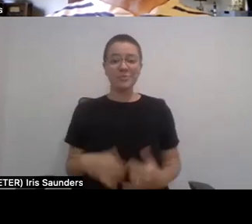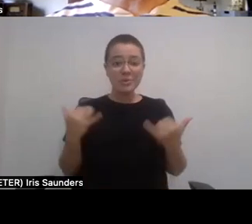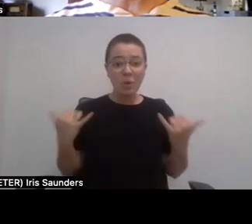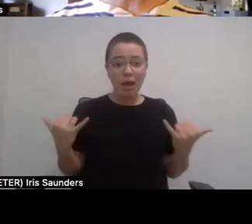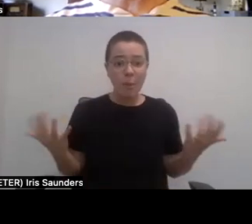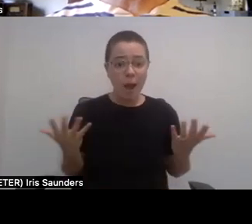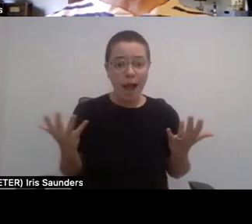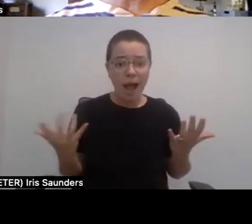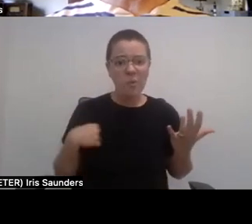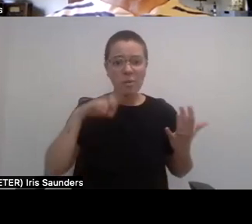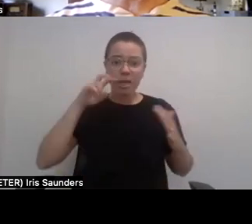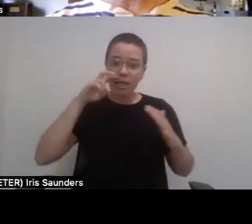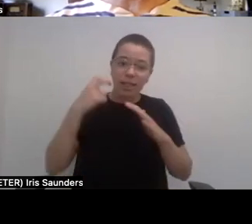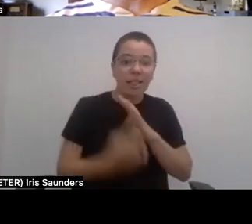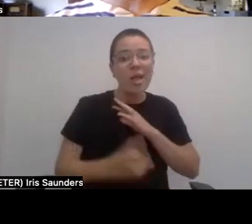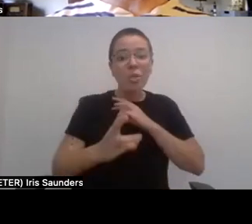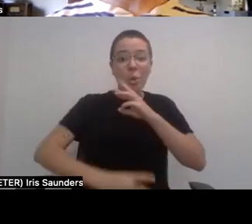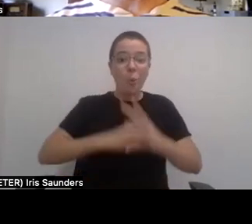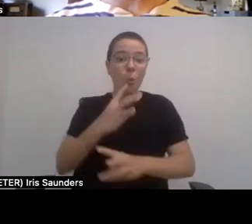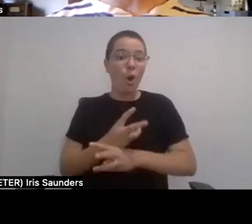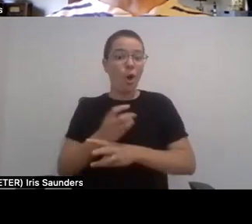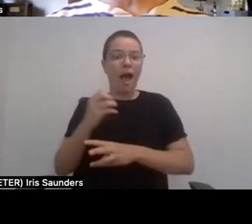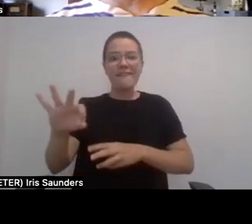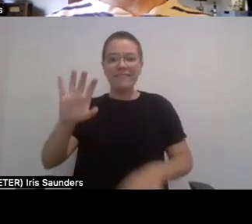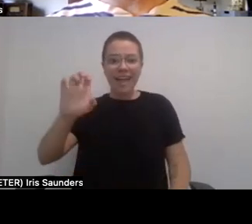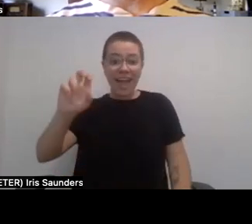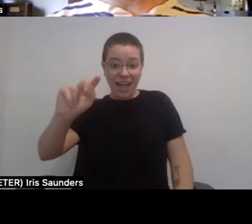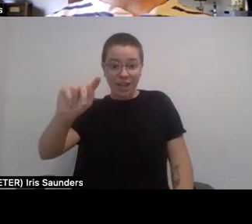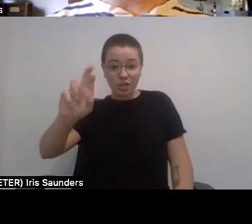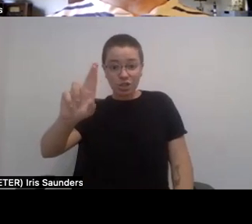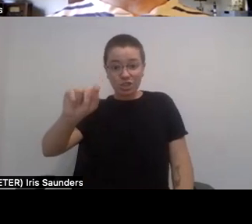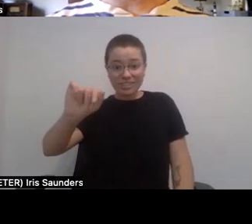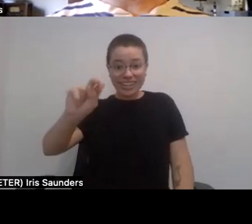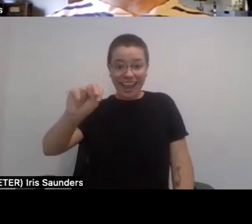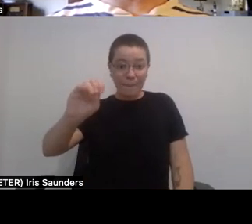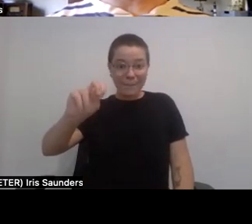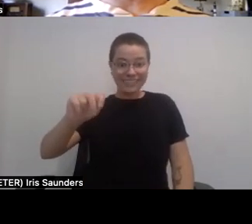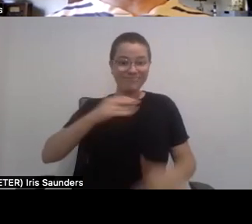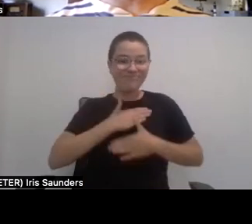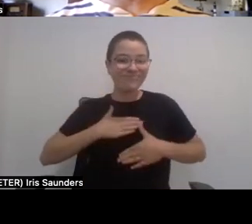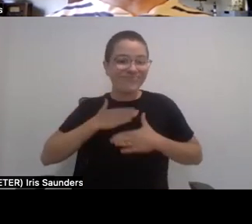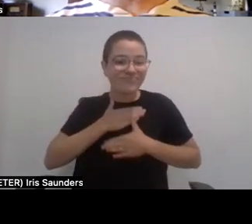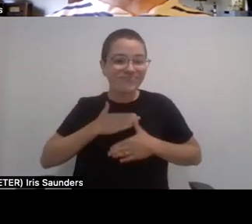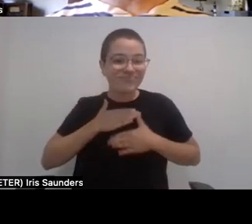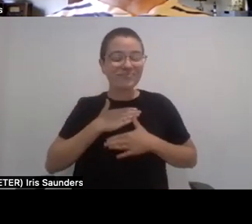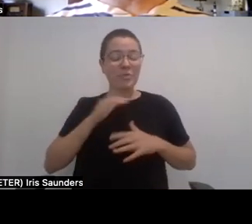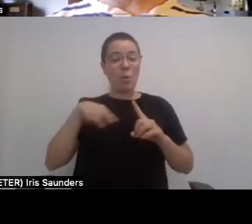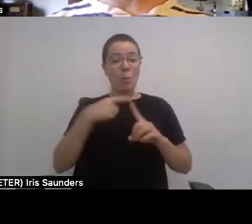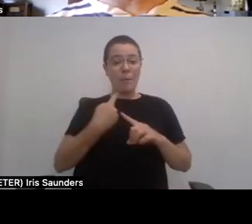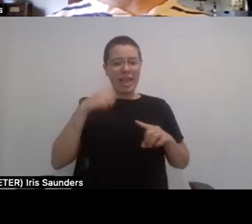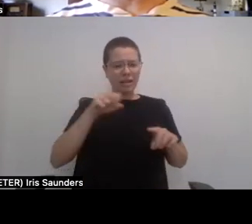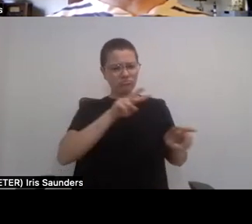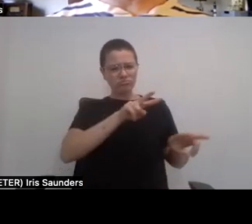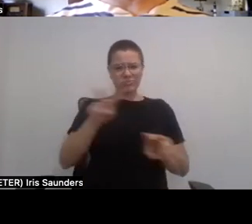entertainment. Representation matters. And when we see disability reflected in the world around us through